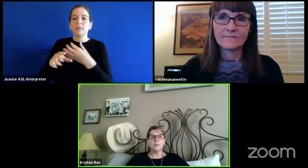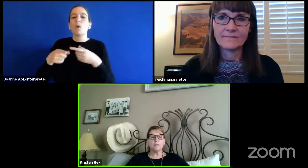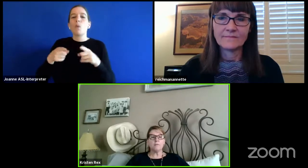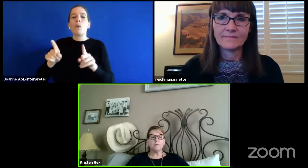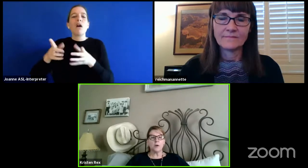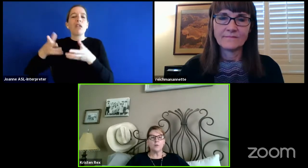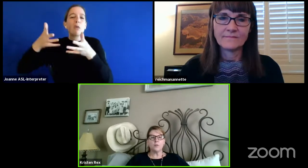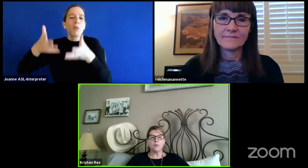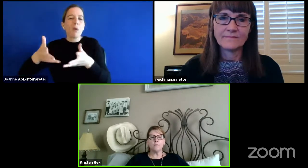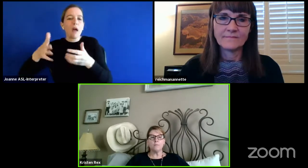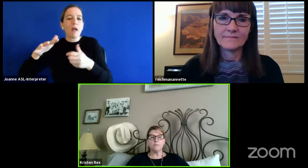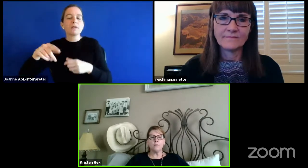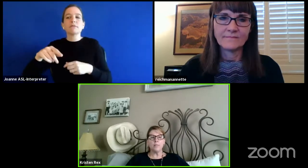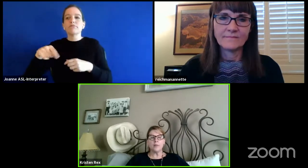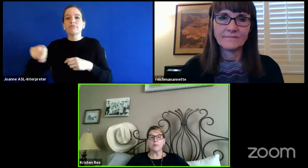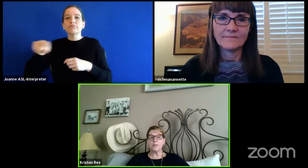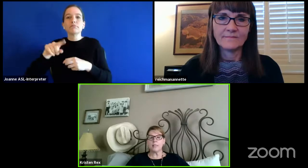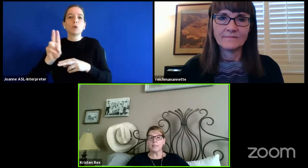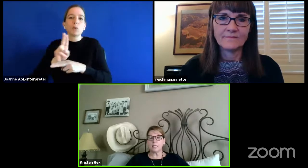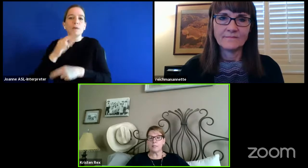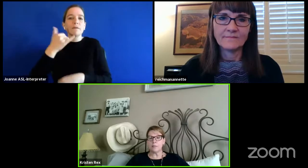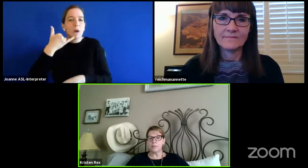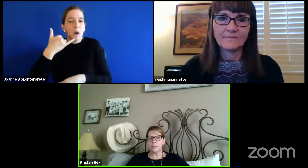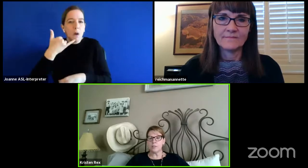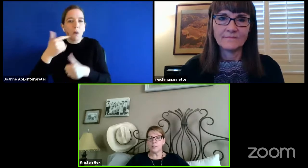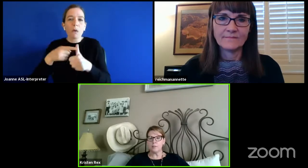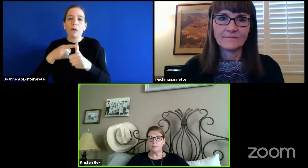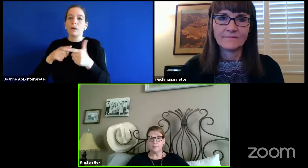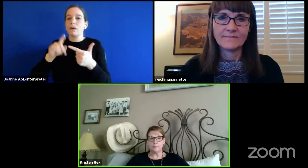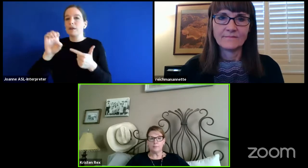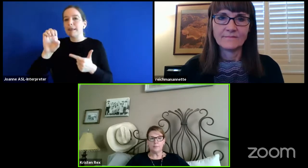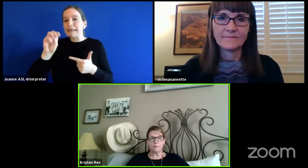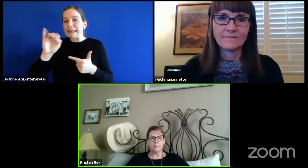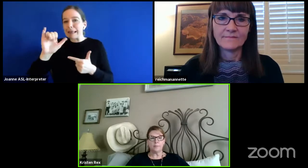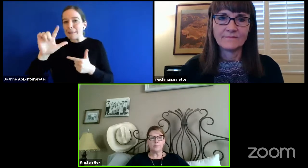are using phones, emails, and text messages.